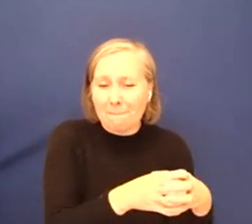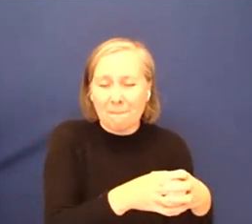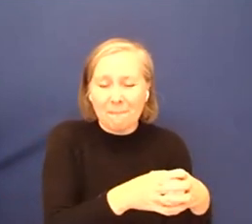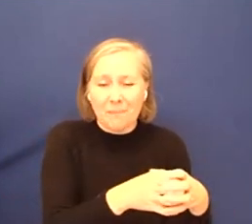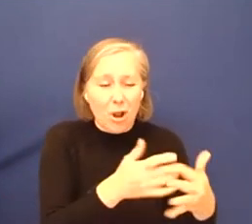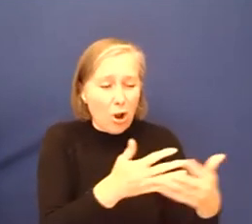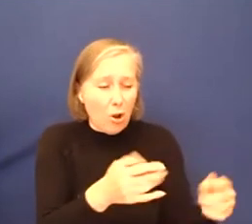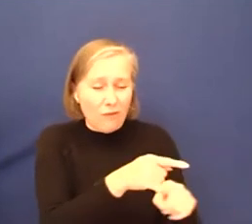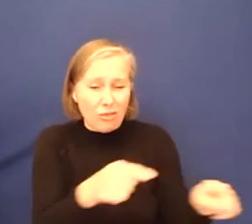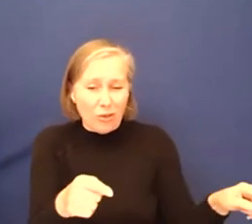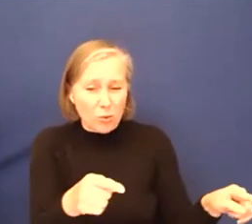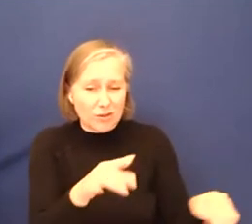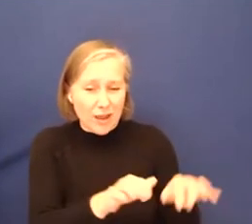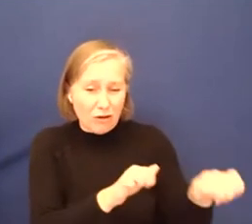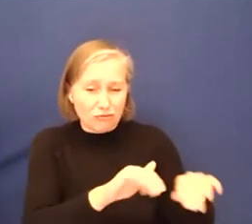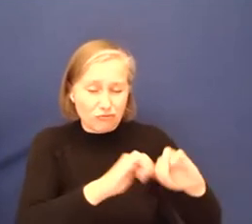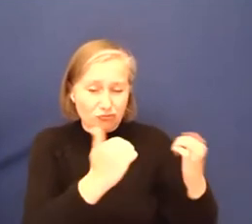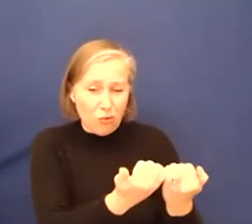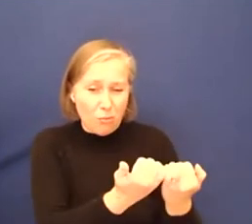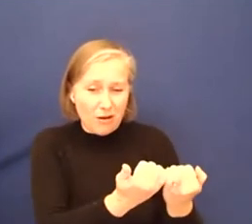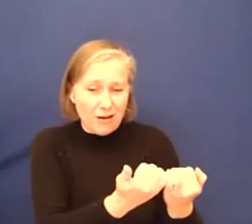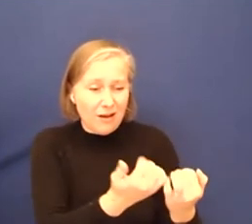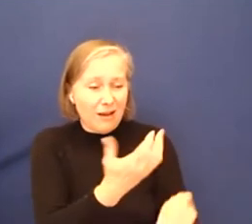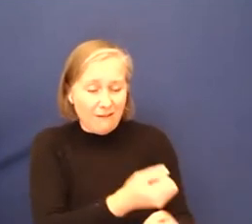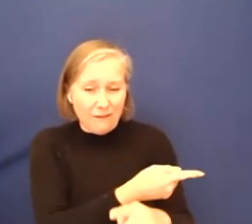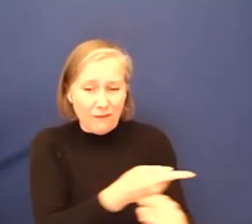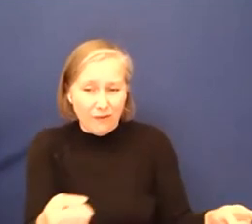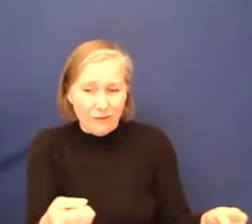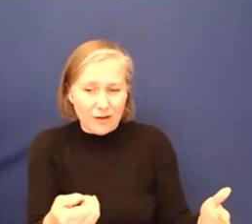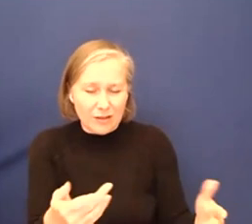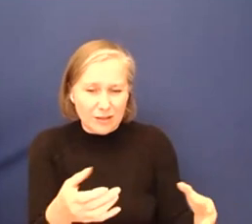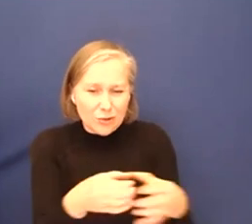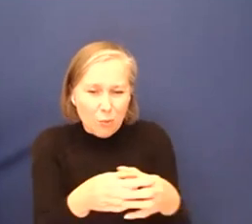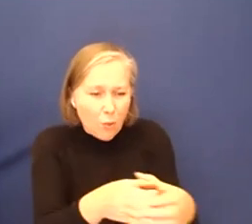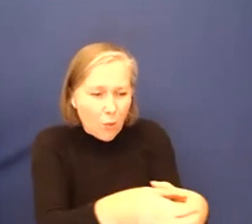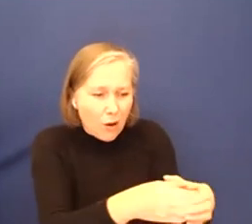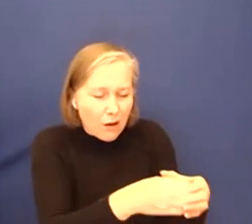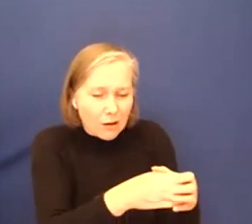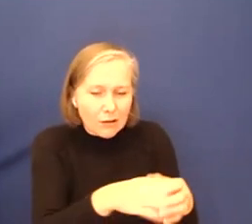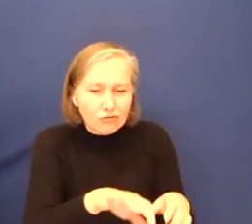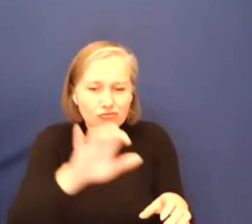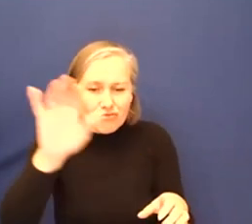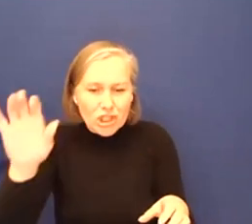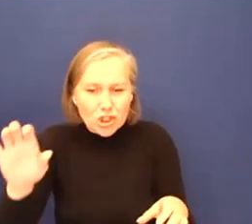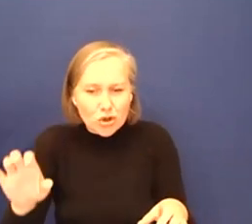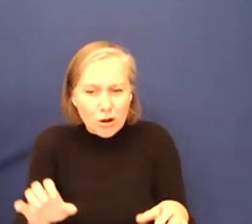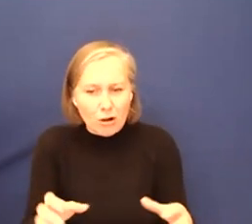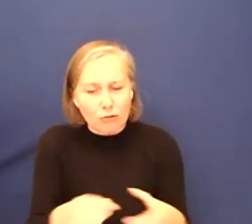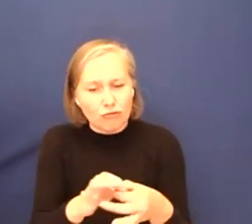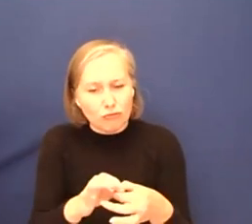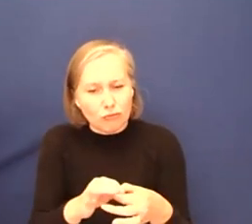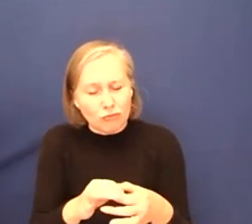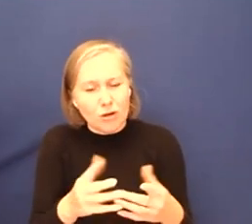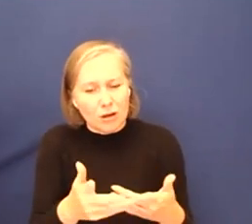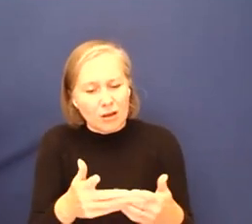those outreach groups also have a lot of other similar groups that they have a connection to where you could arrange for